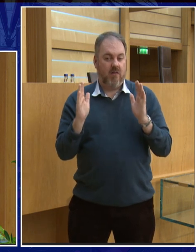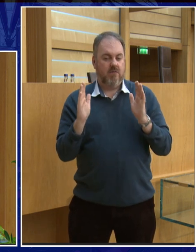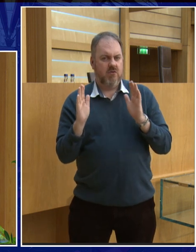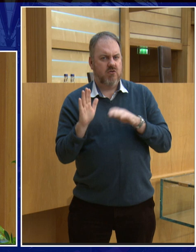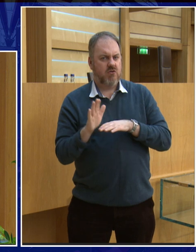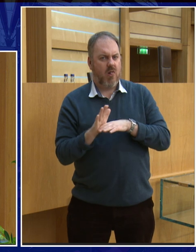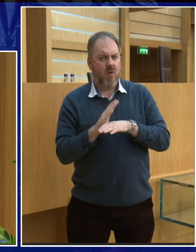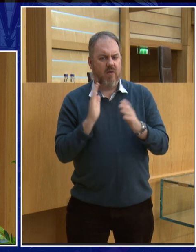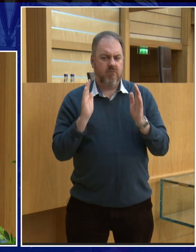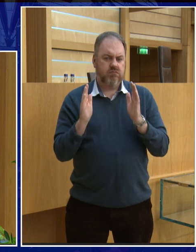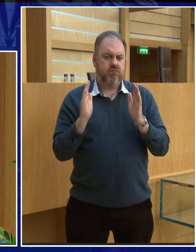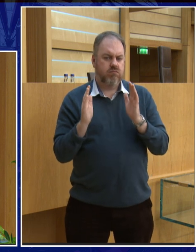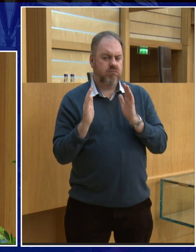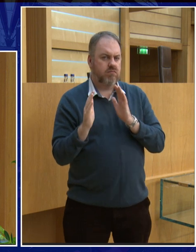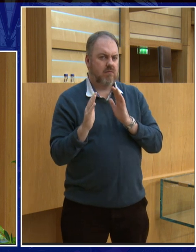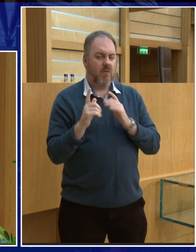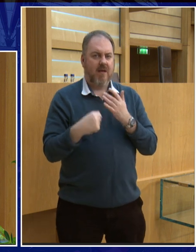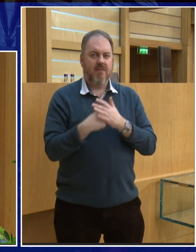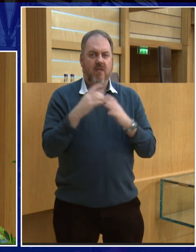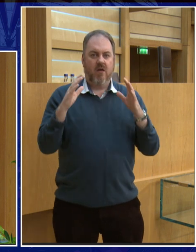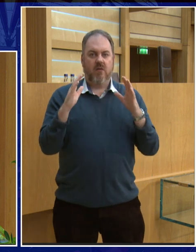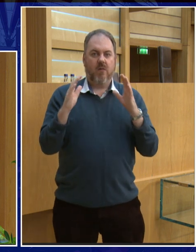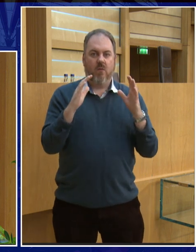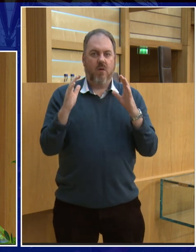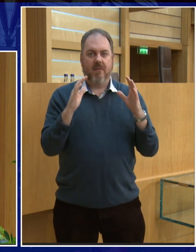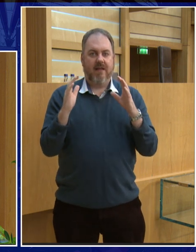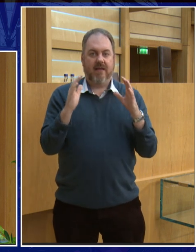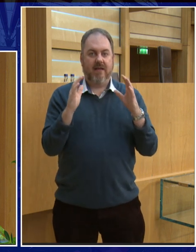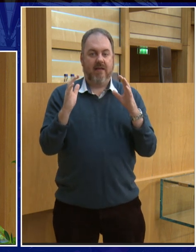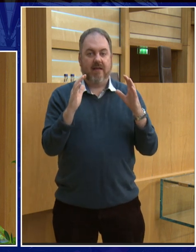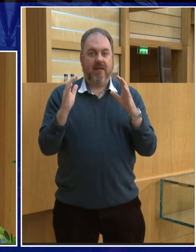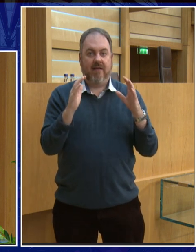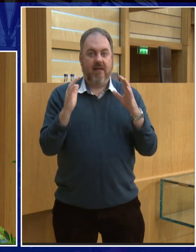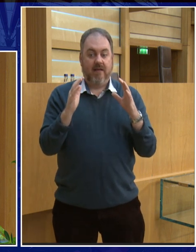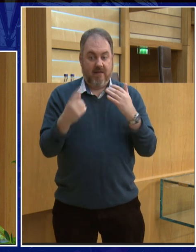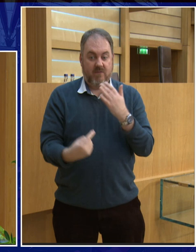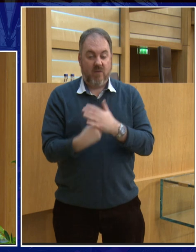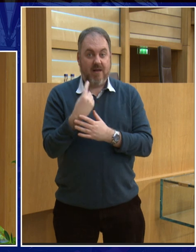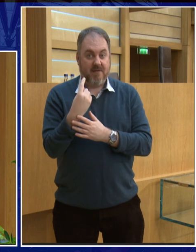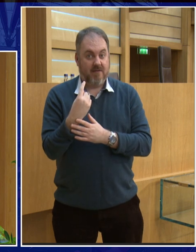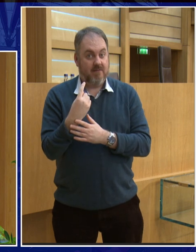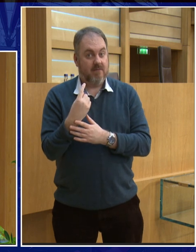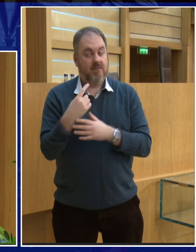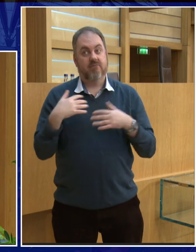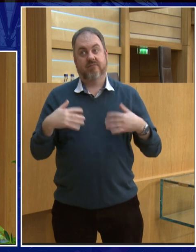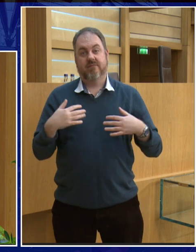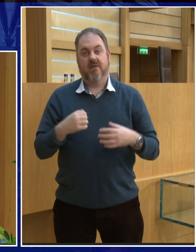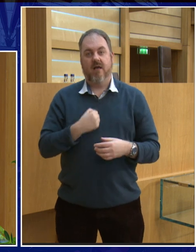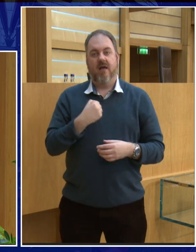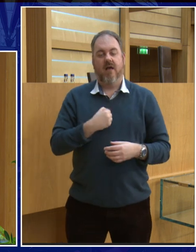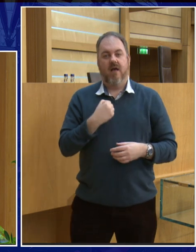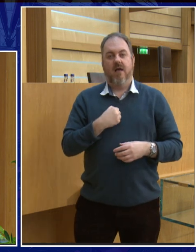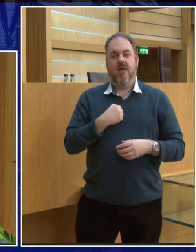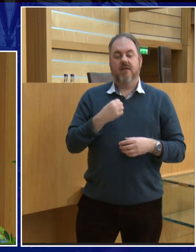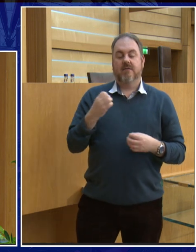and longer and the earth starts to slow down the earth could start to wobble and if it does this interesting things could happen because our seasons